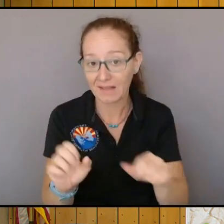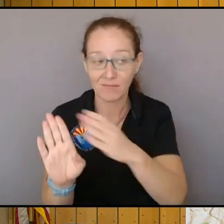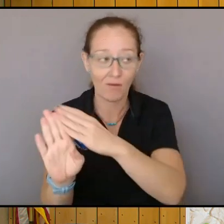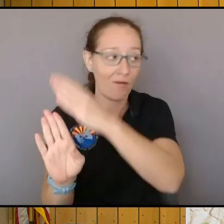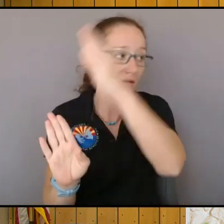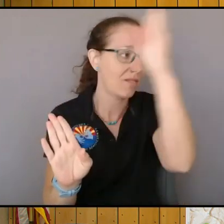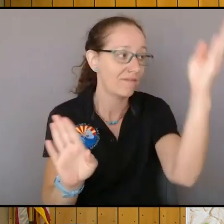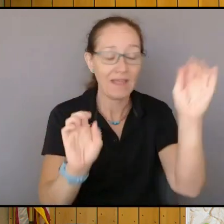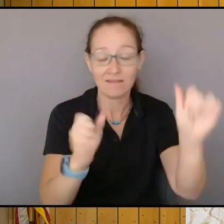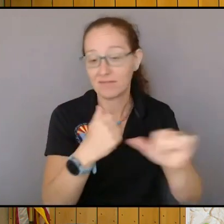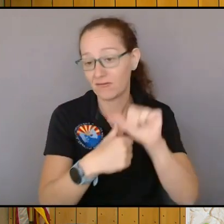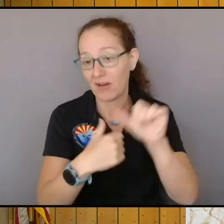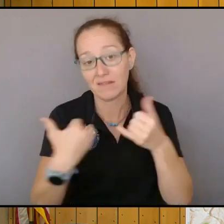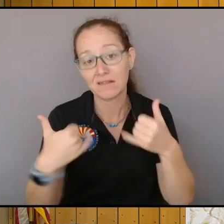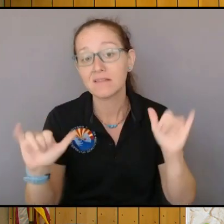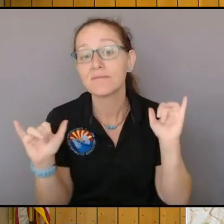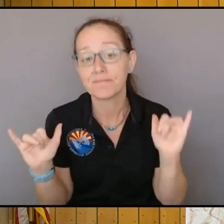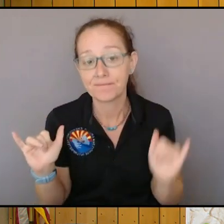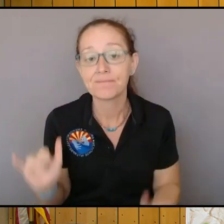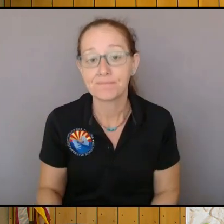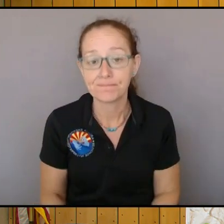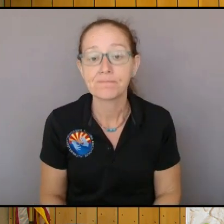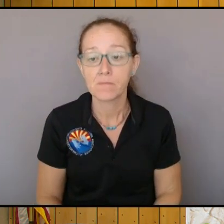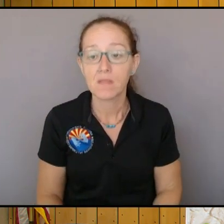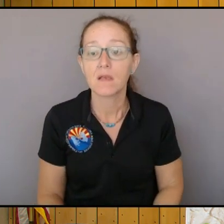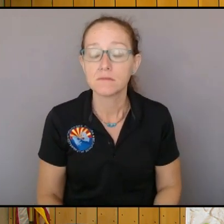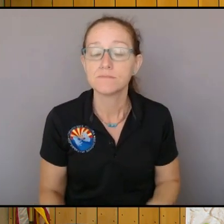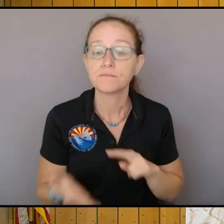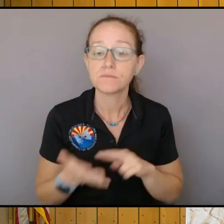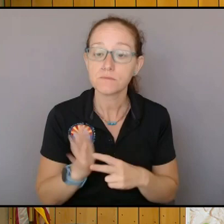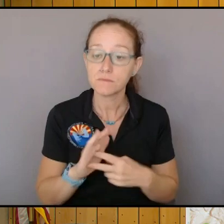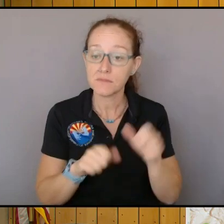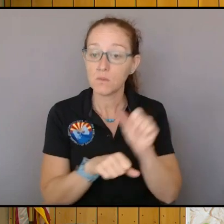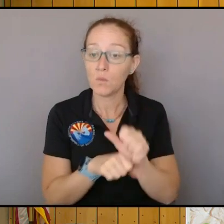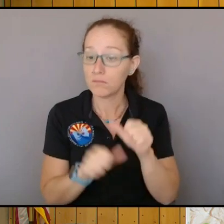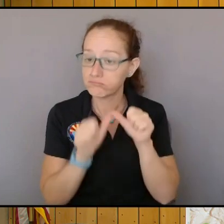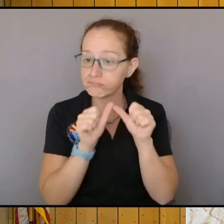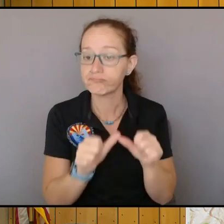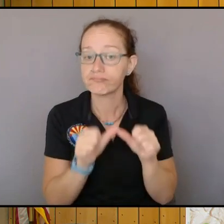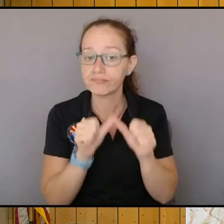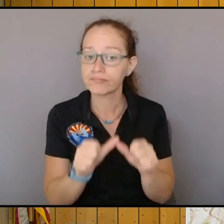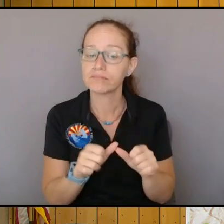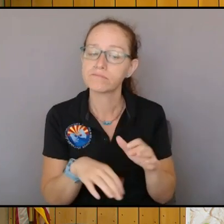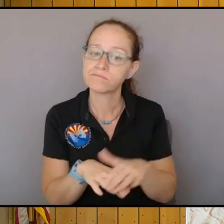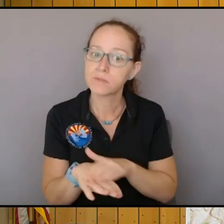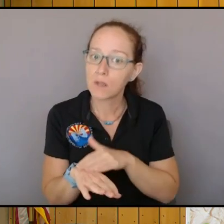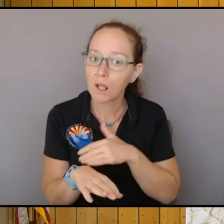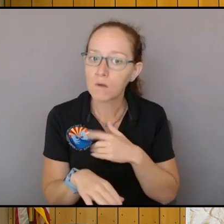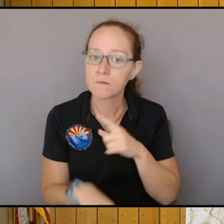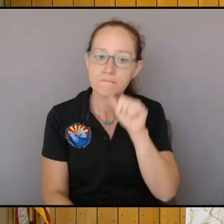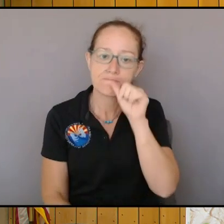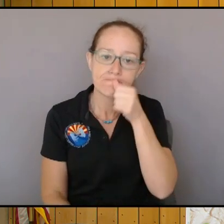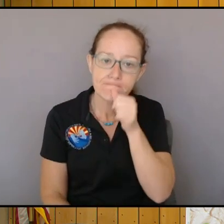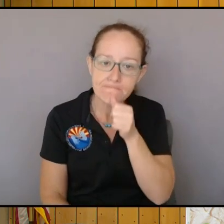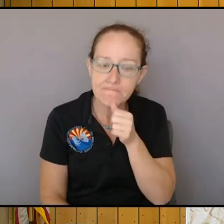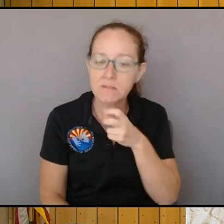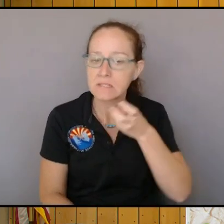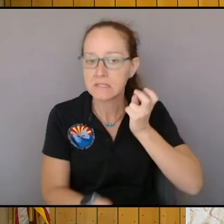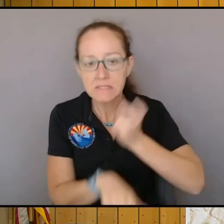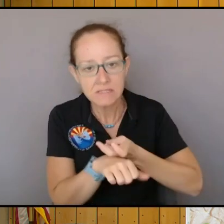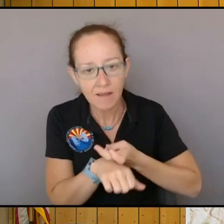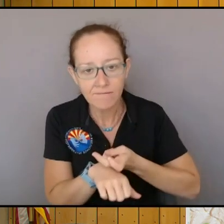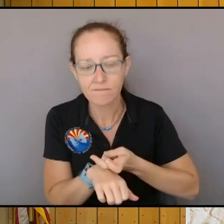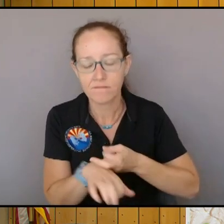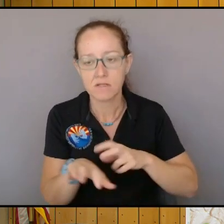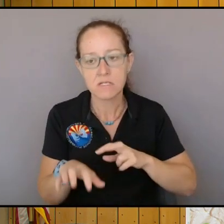so the work's ongoing it's slow it's tedious it's difficult but they're